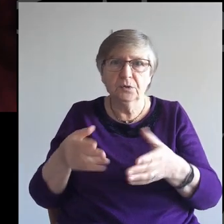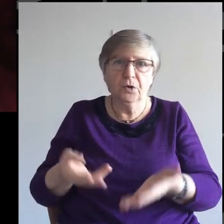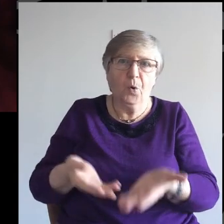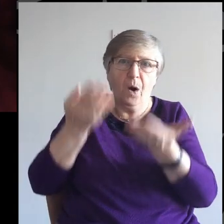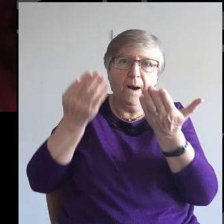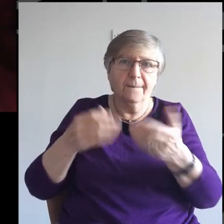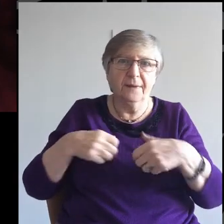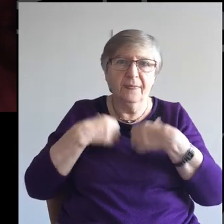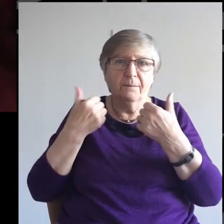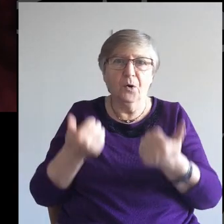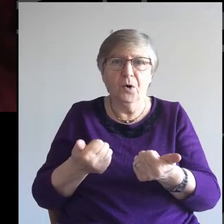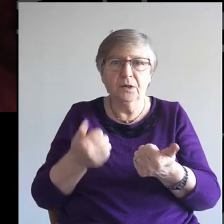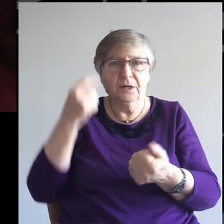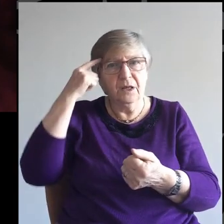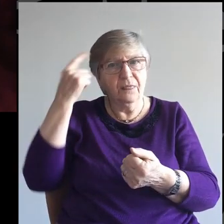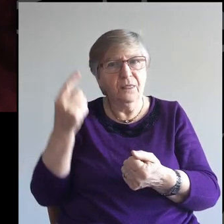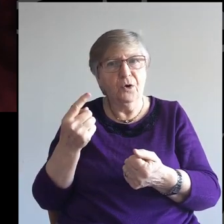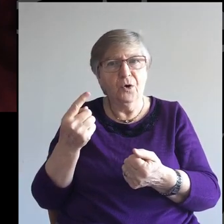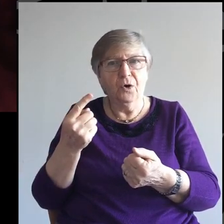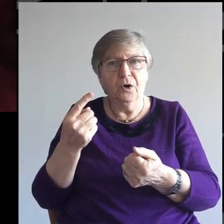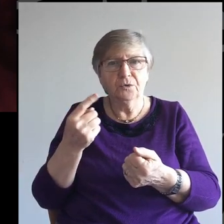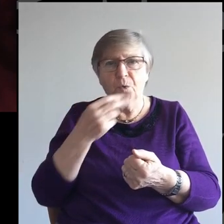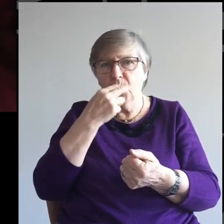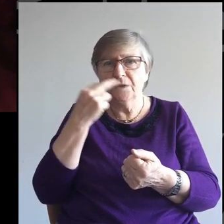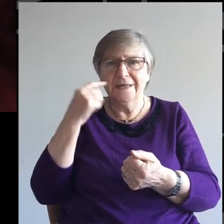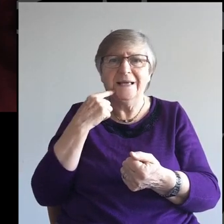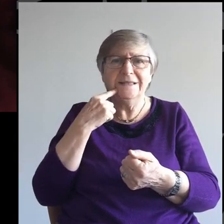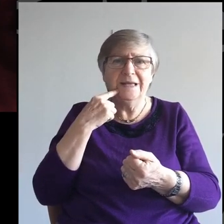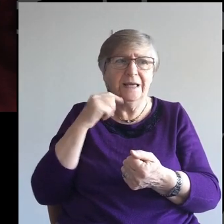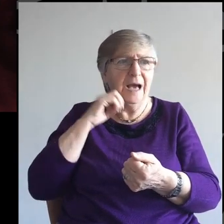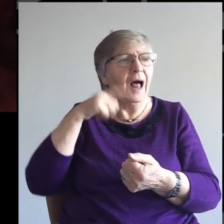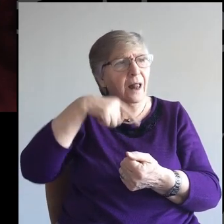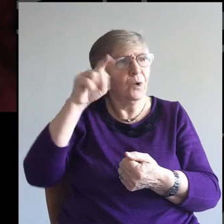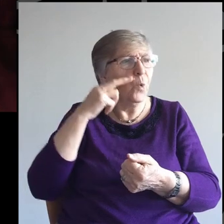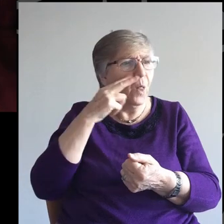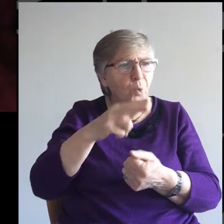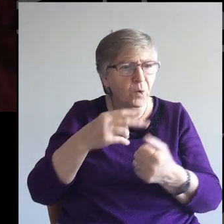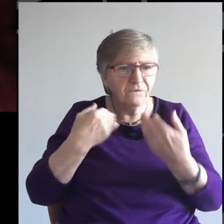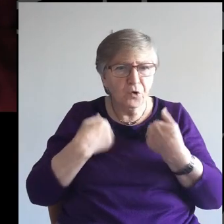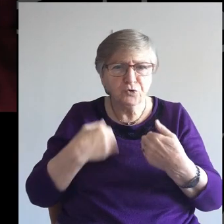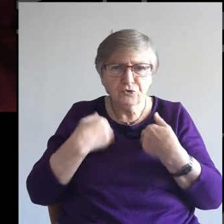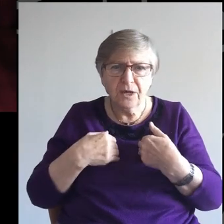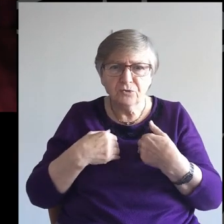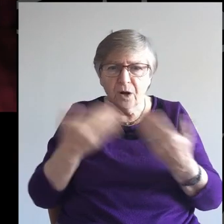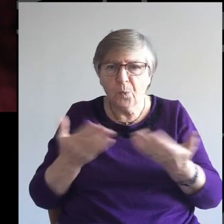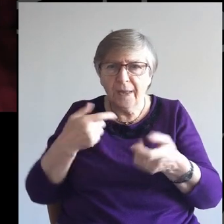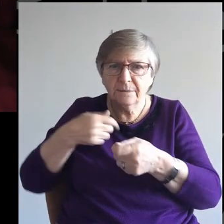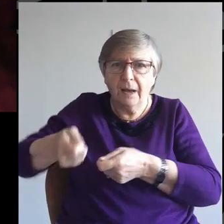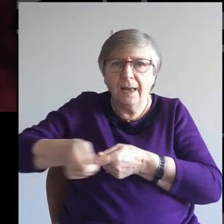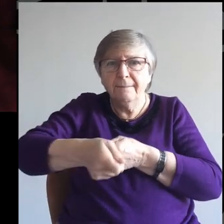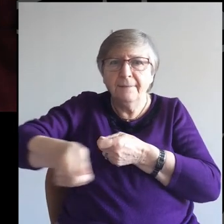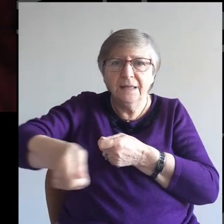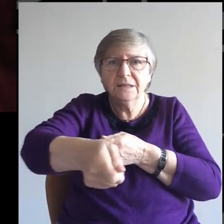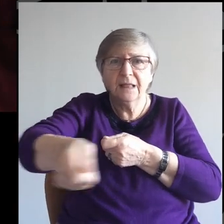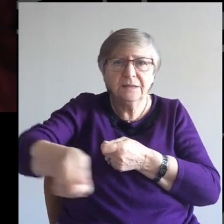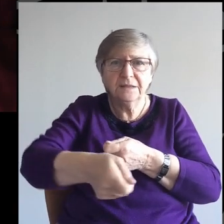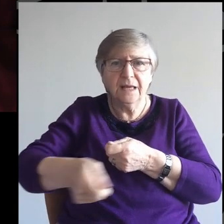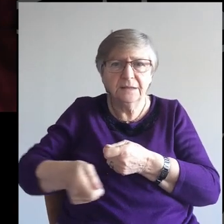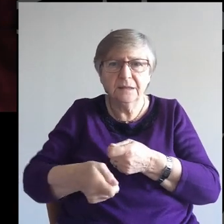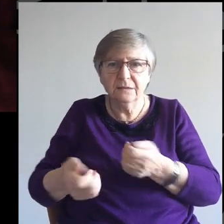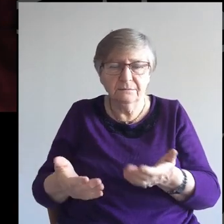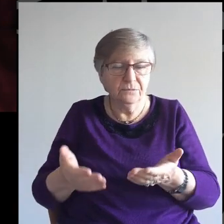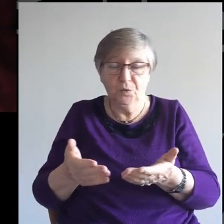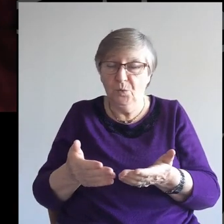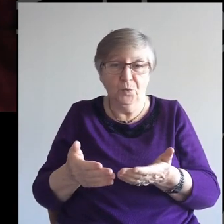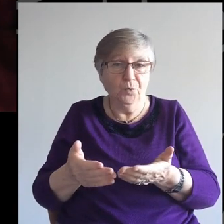bed that morning and thought, hmm, hmm, nice day. Maybe I'll go and look for some treasure today. Now, where's my metal detector? I'm sure it's somewhere.